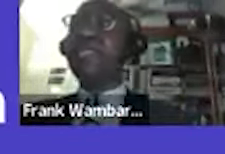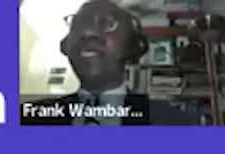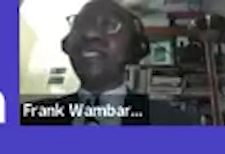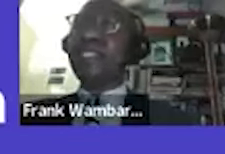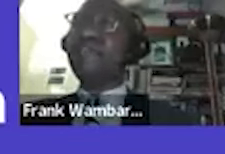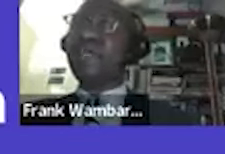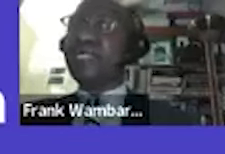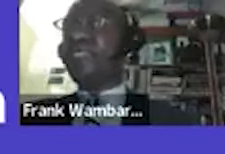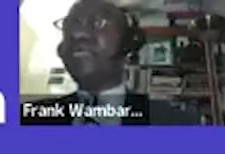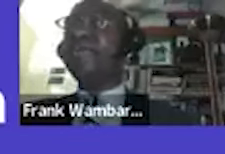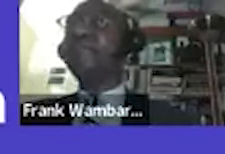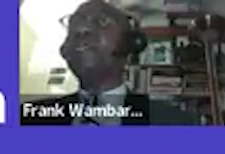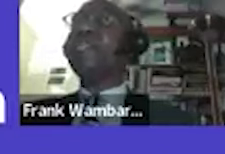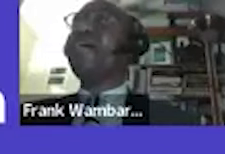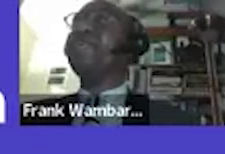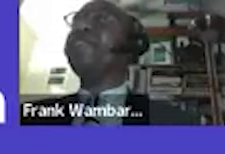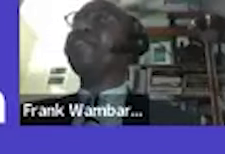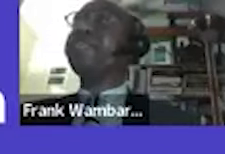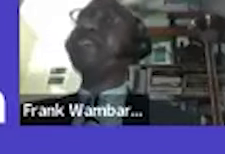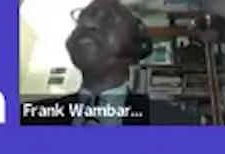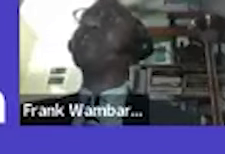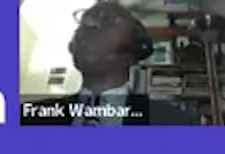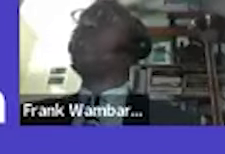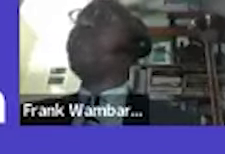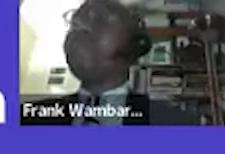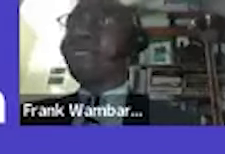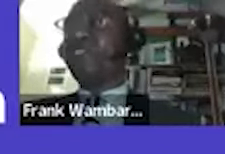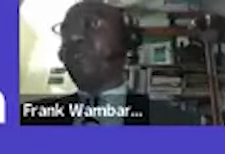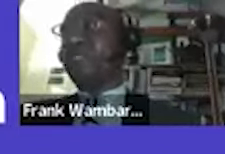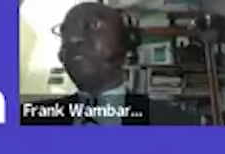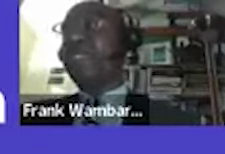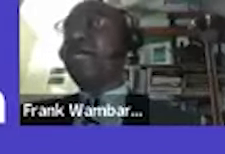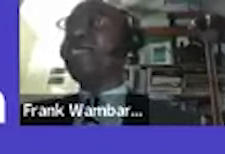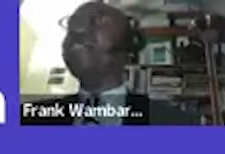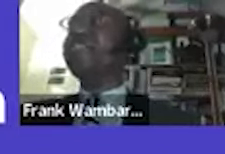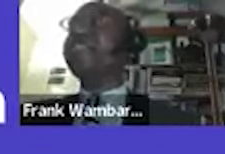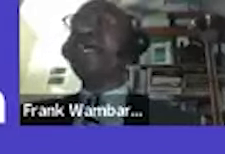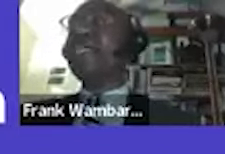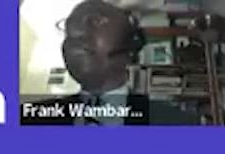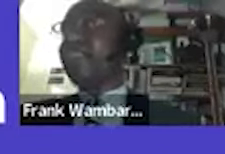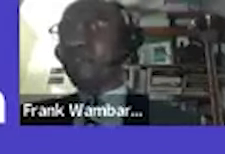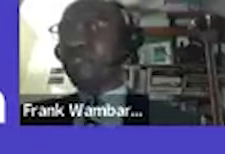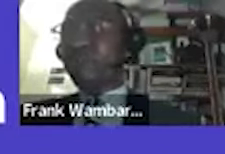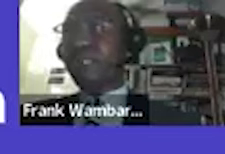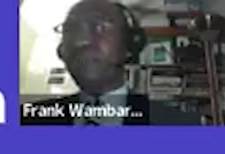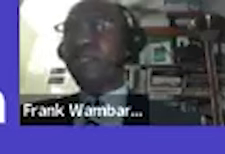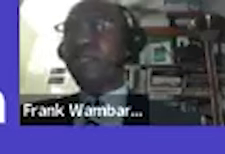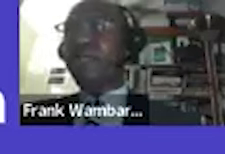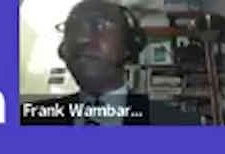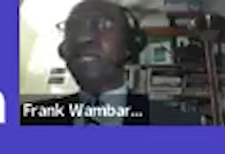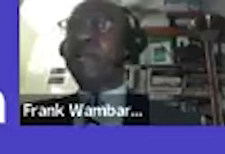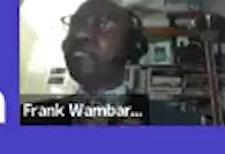affairs and yes for in kenya they have advertised so many jobs hundreds and hundreds of jobs